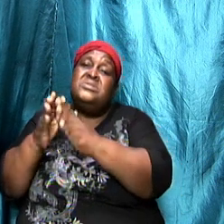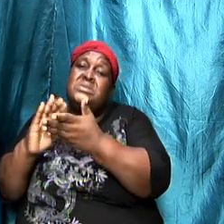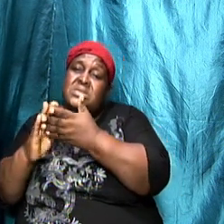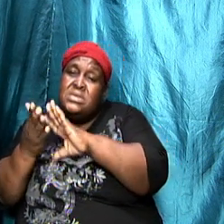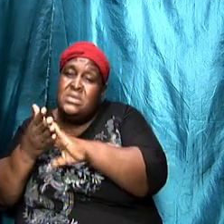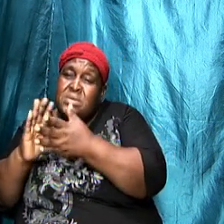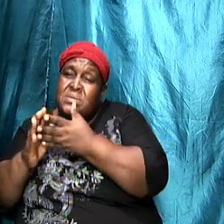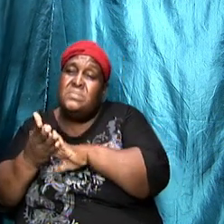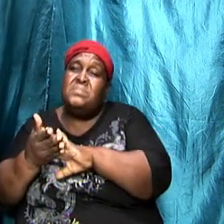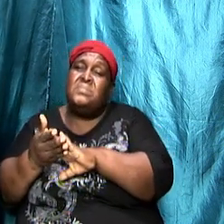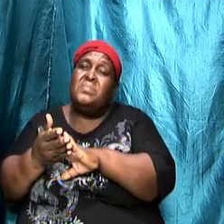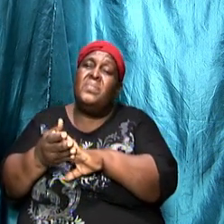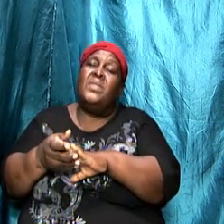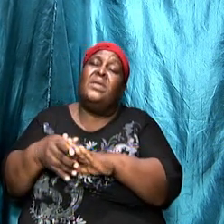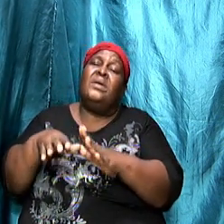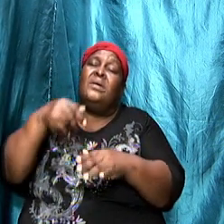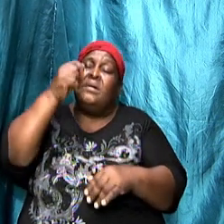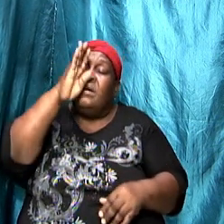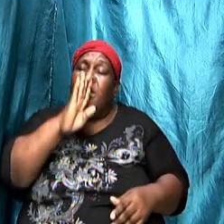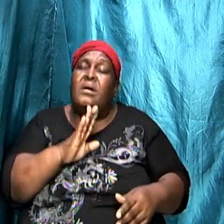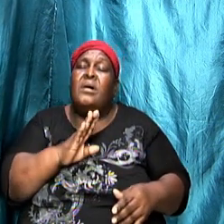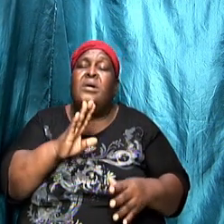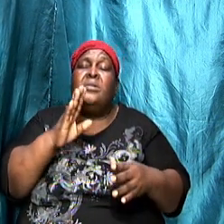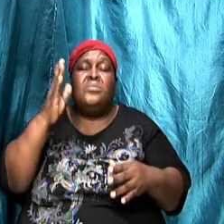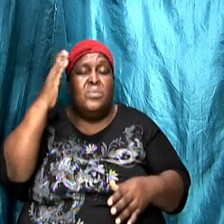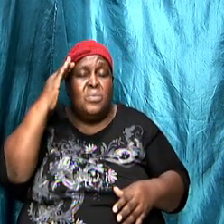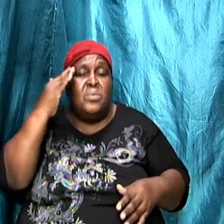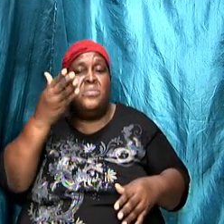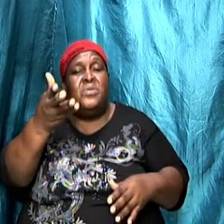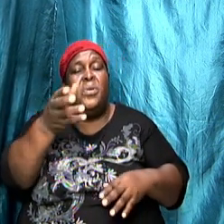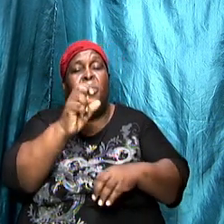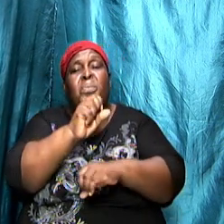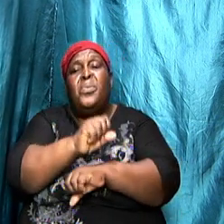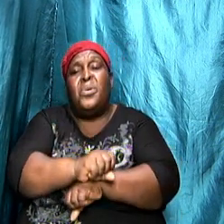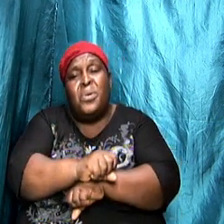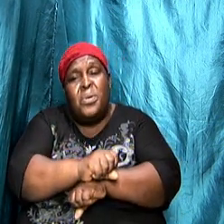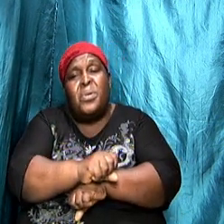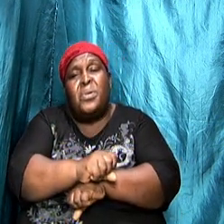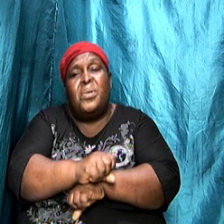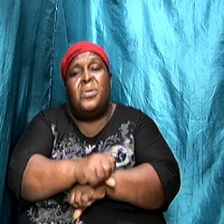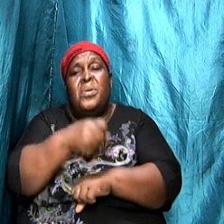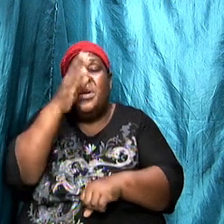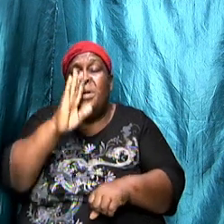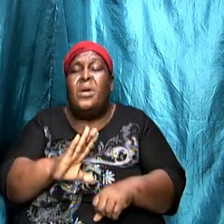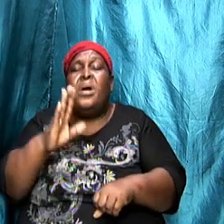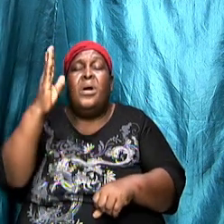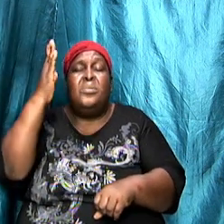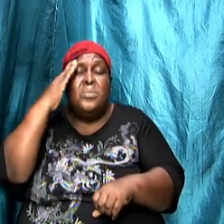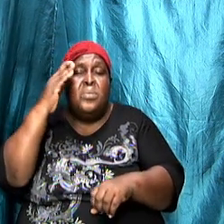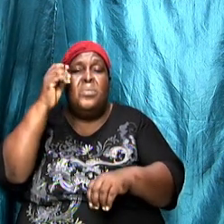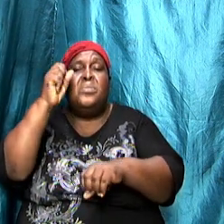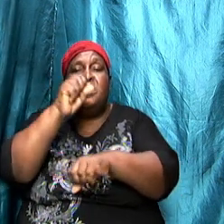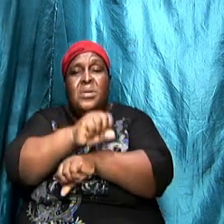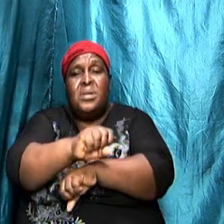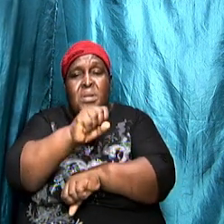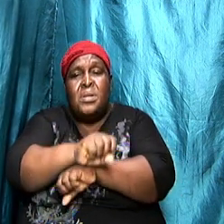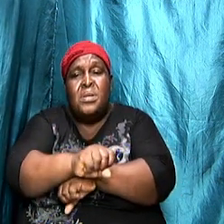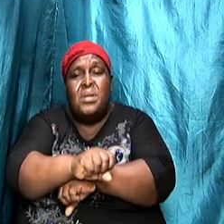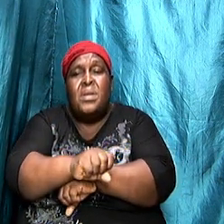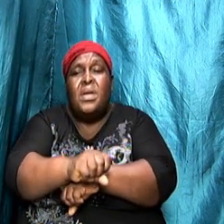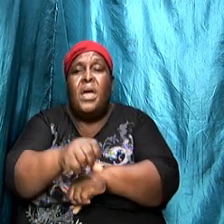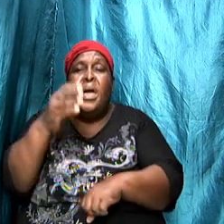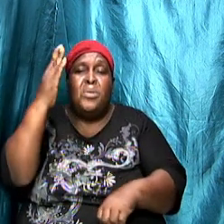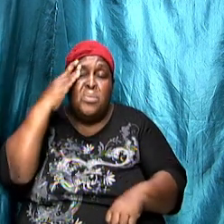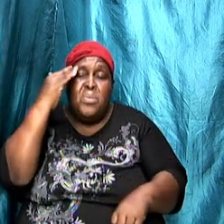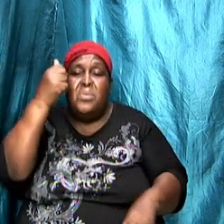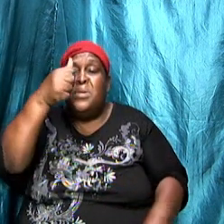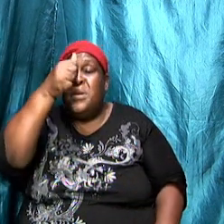he knows their works he knows their labor he knows their patience